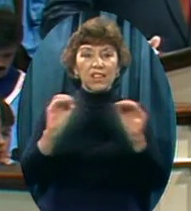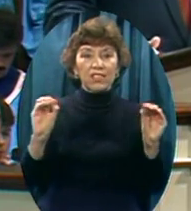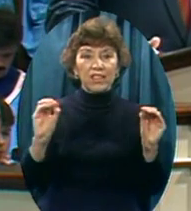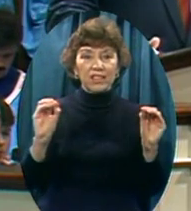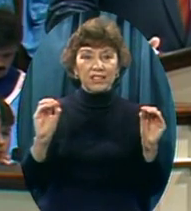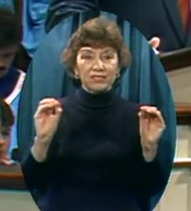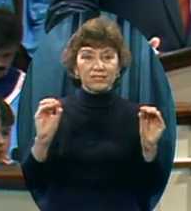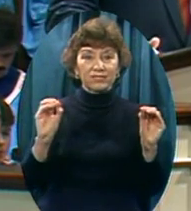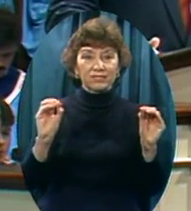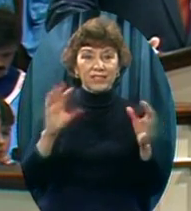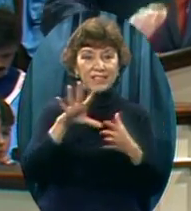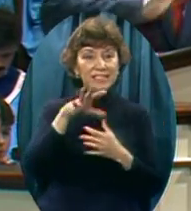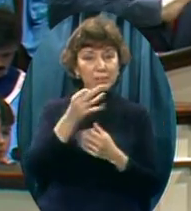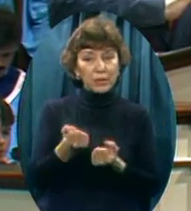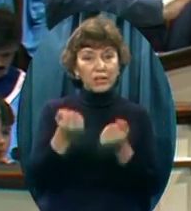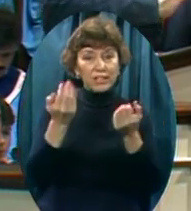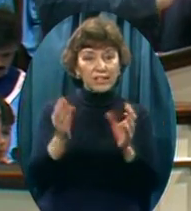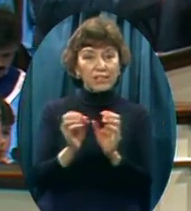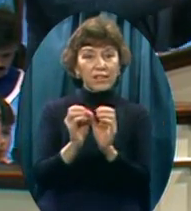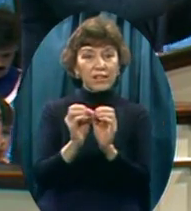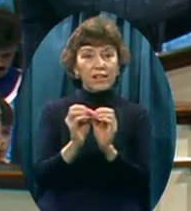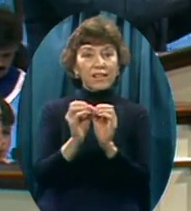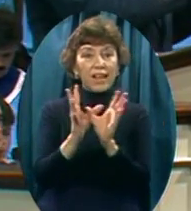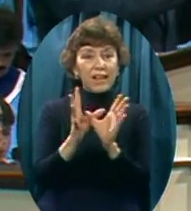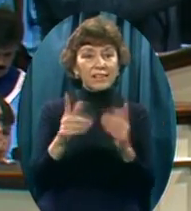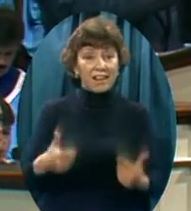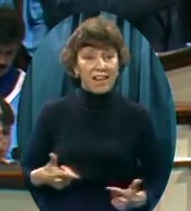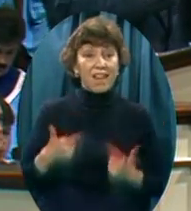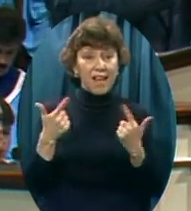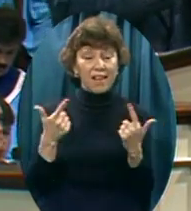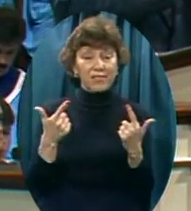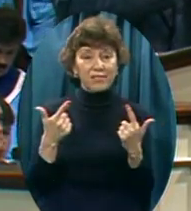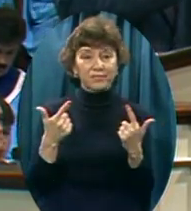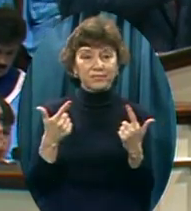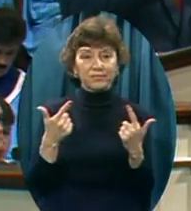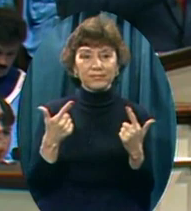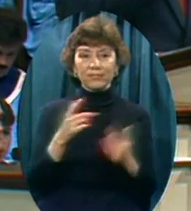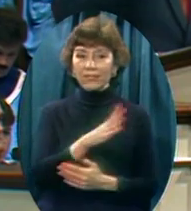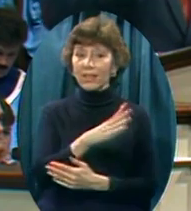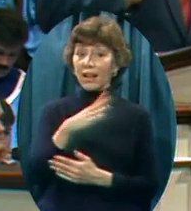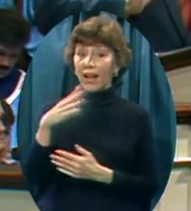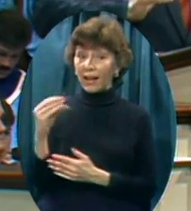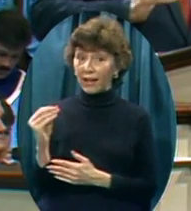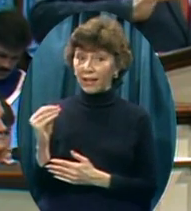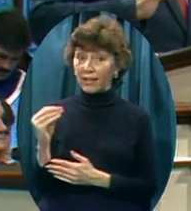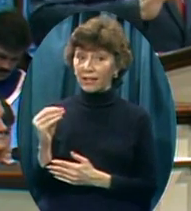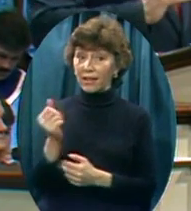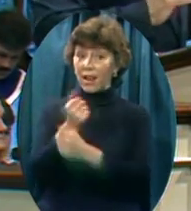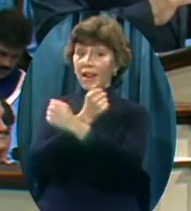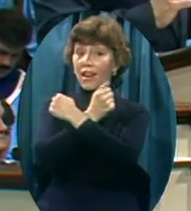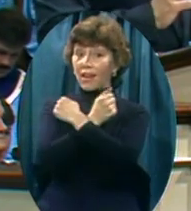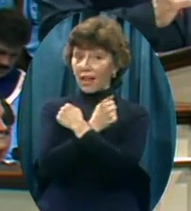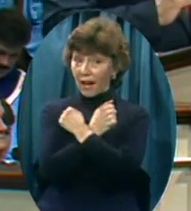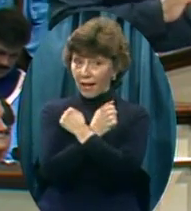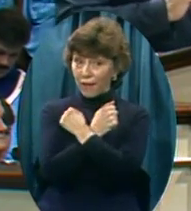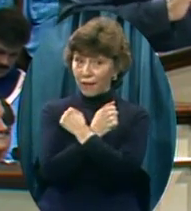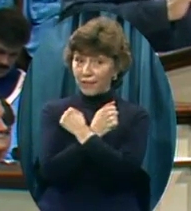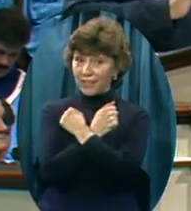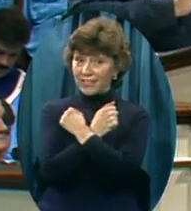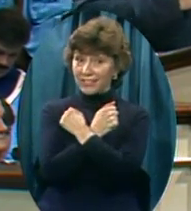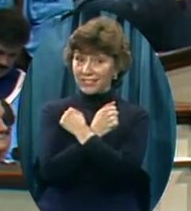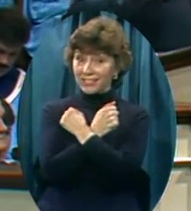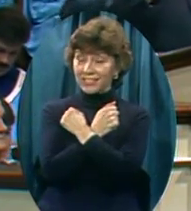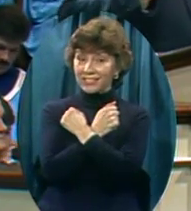spirit giving life On the other side Love No matter how gushy it is And how many languages You speak it in